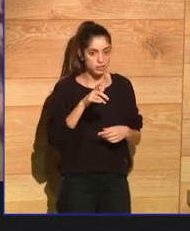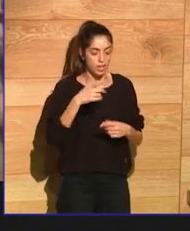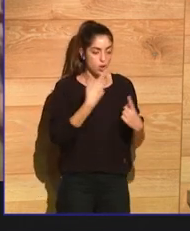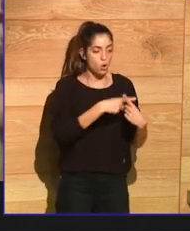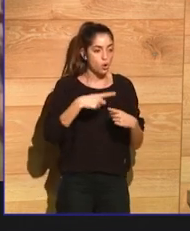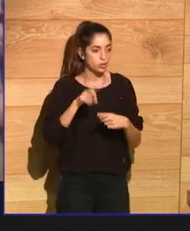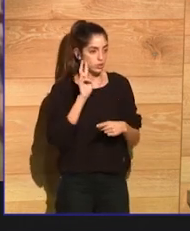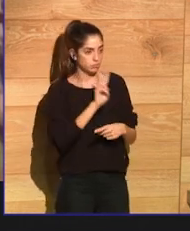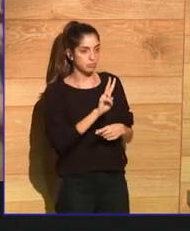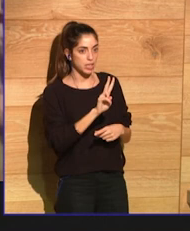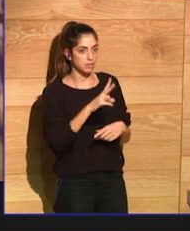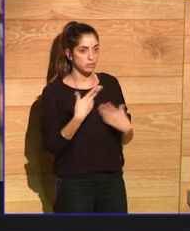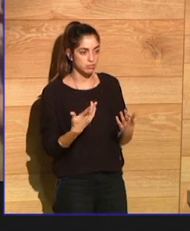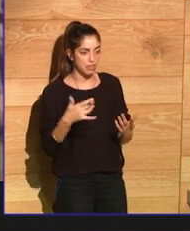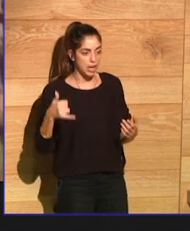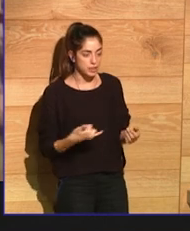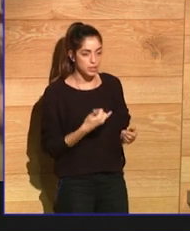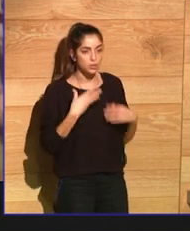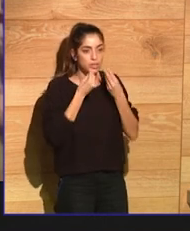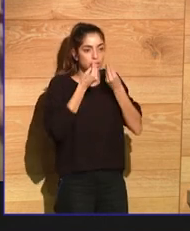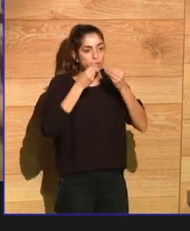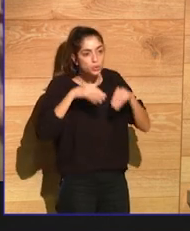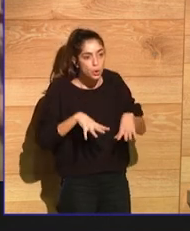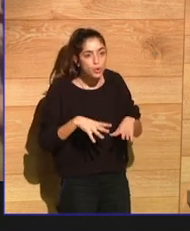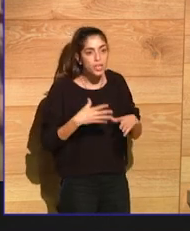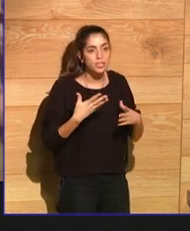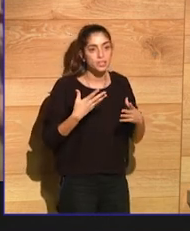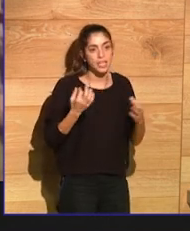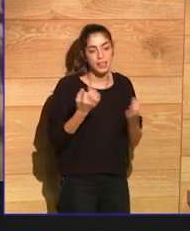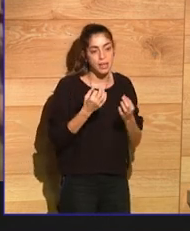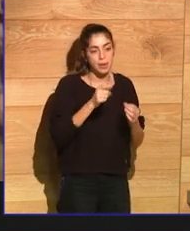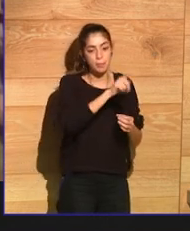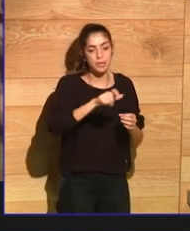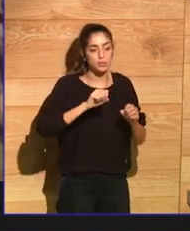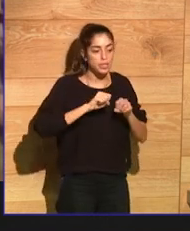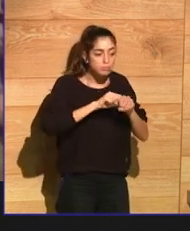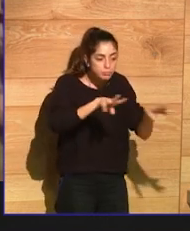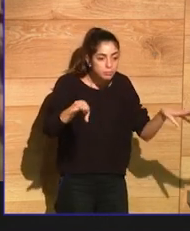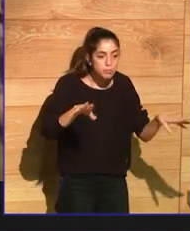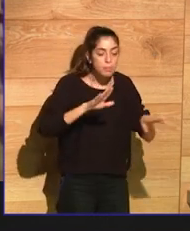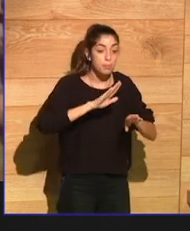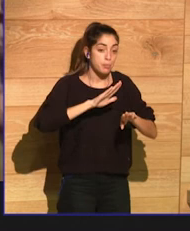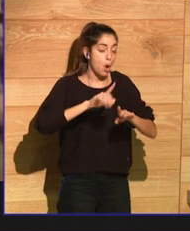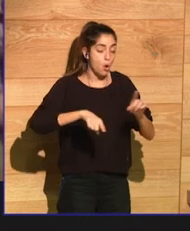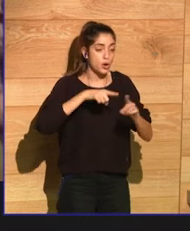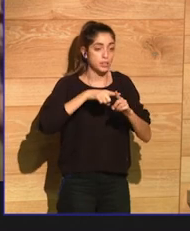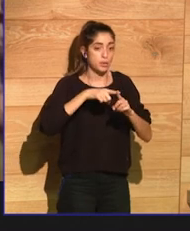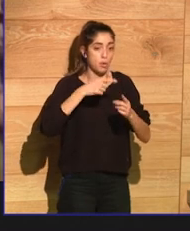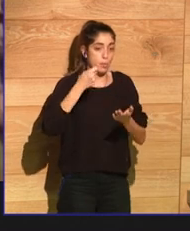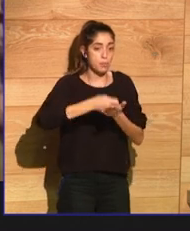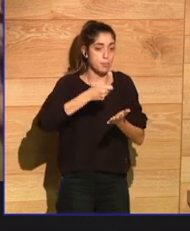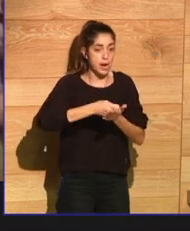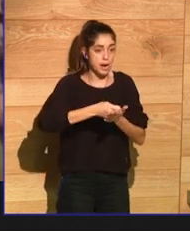have to reach millions of people in order to make a profit. And so because of that, that nature, they may not be the best